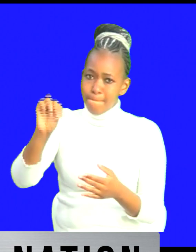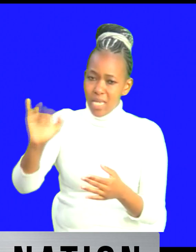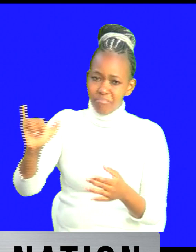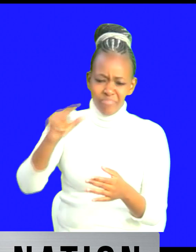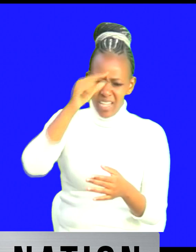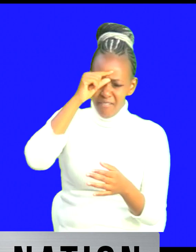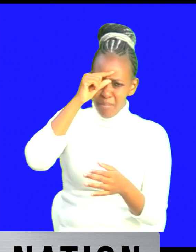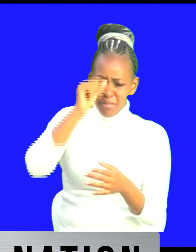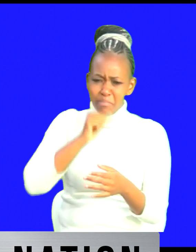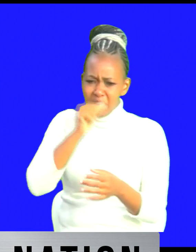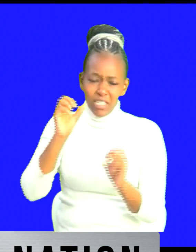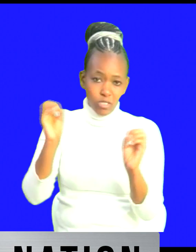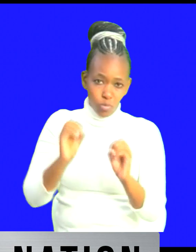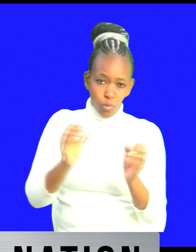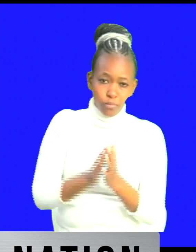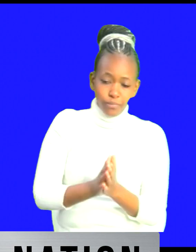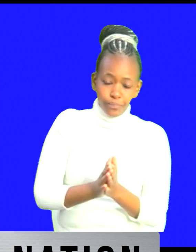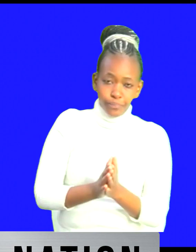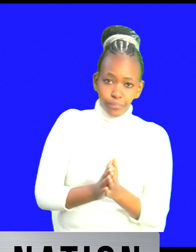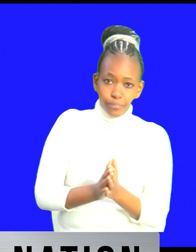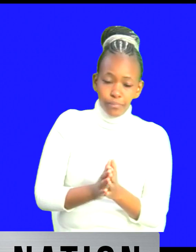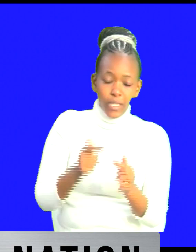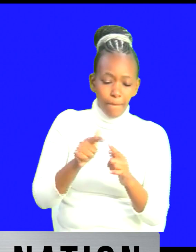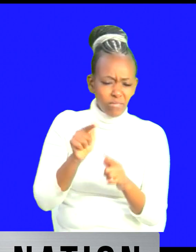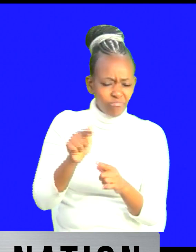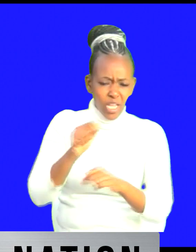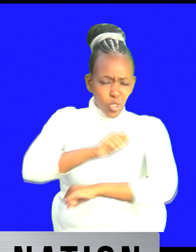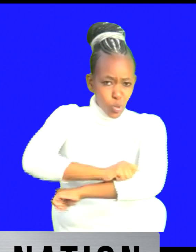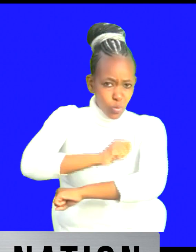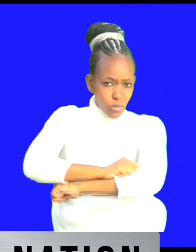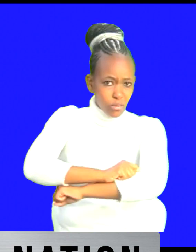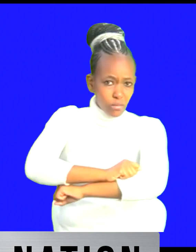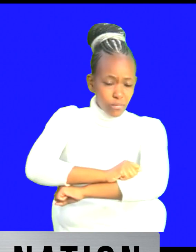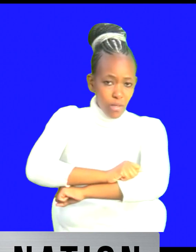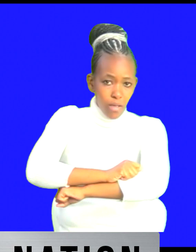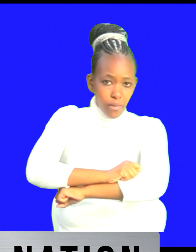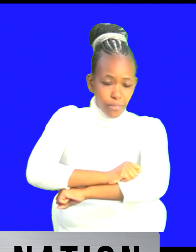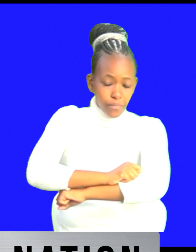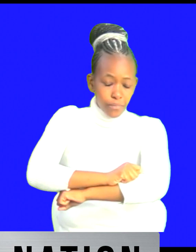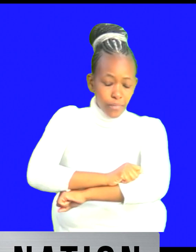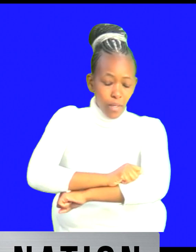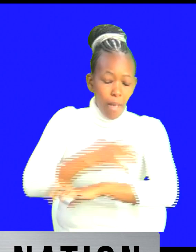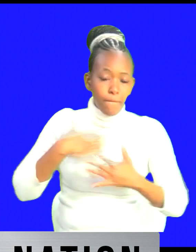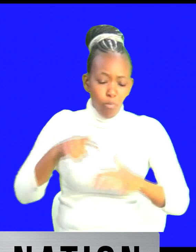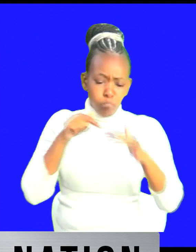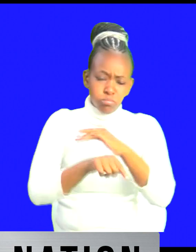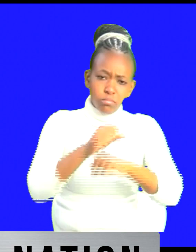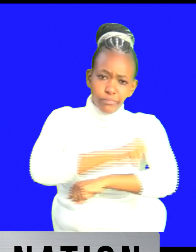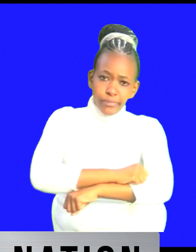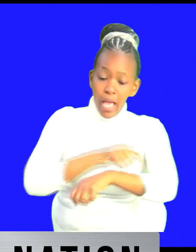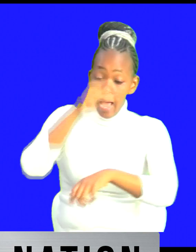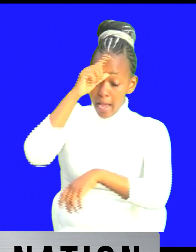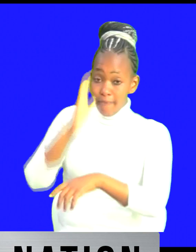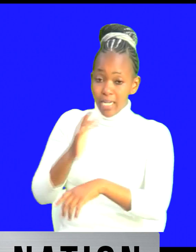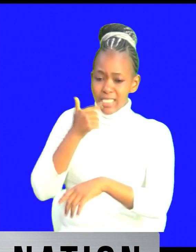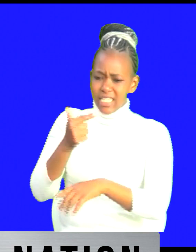something it's called up and something i'll get the name but but then those schools and uh schools where people are going to school so the governor said